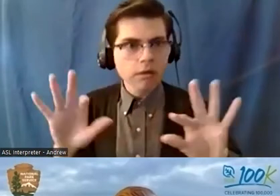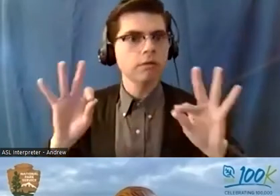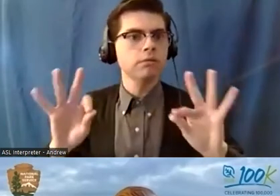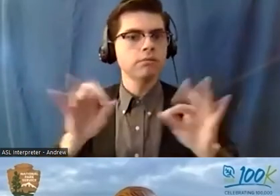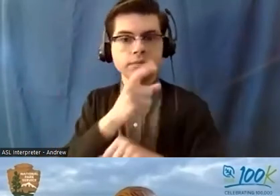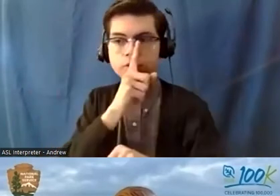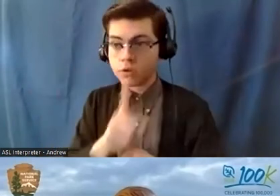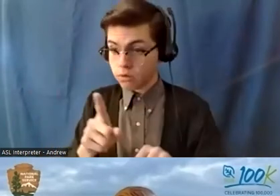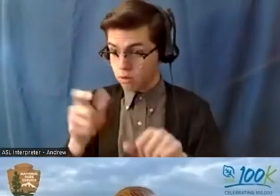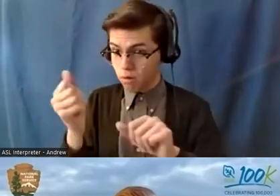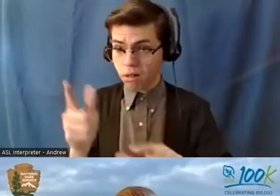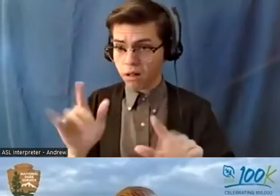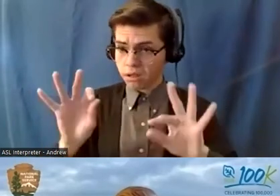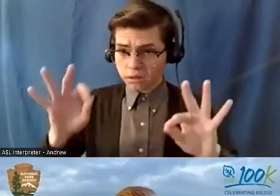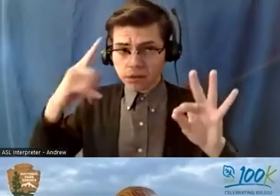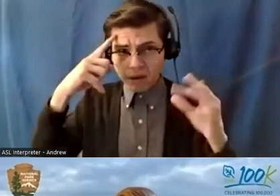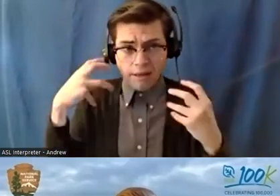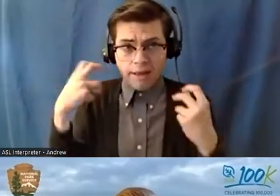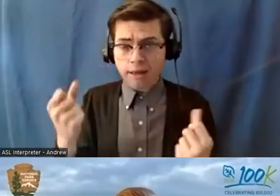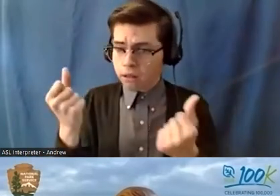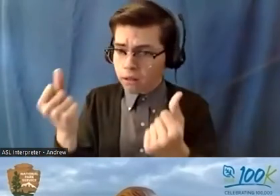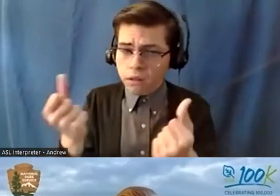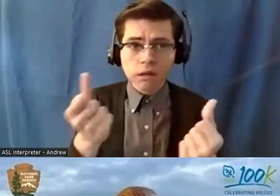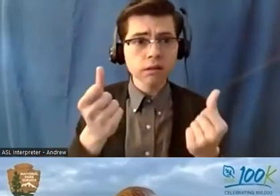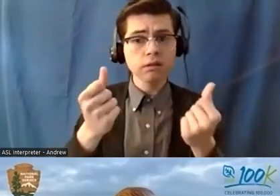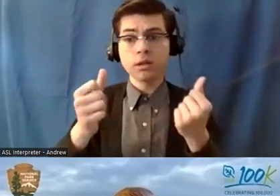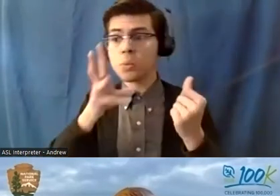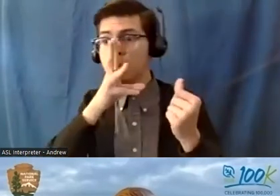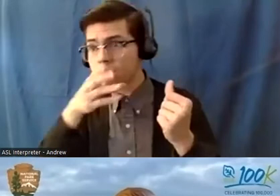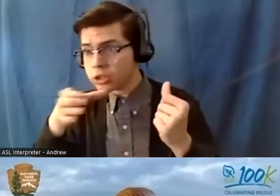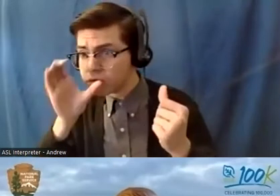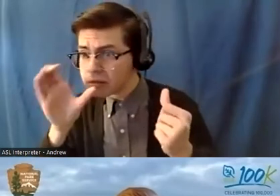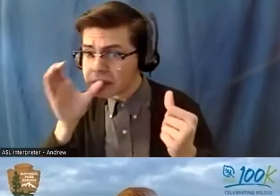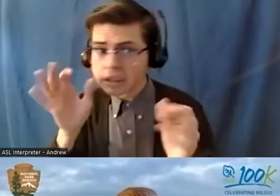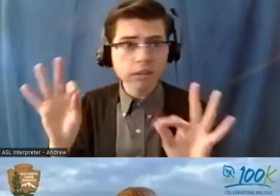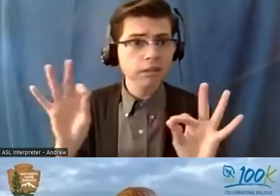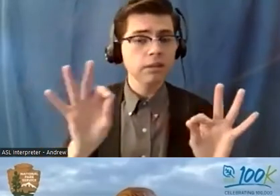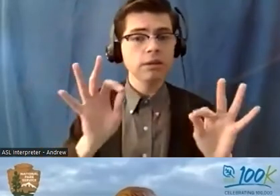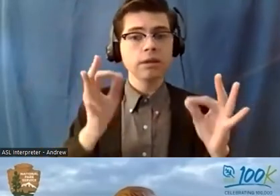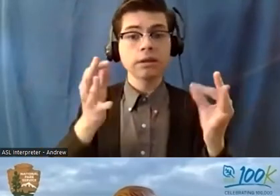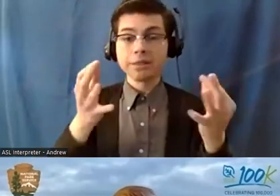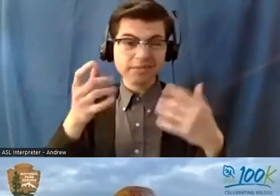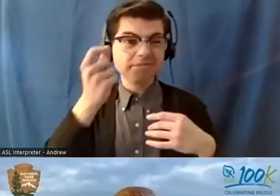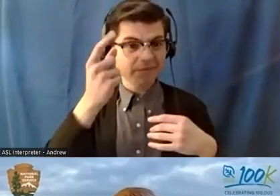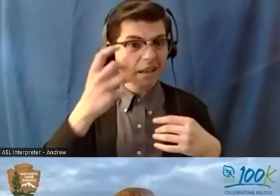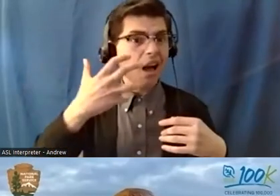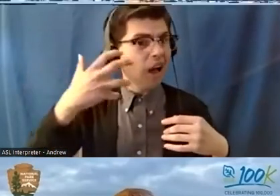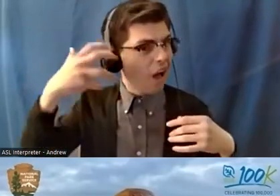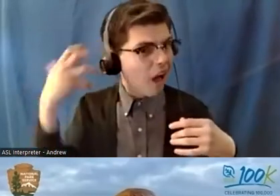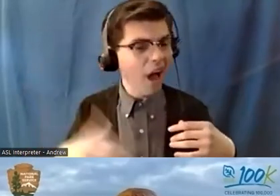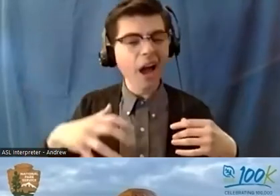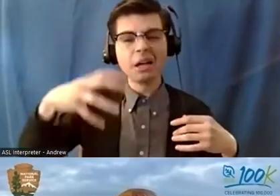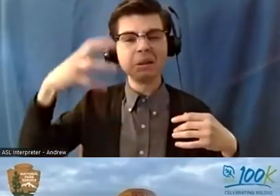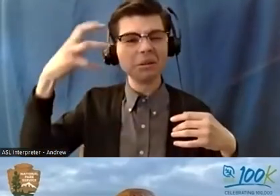sane um and ensuring that they were hydrated also as well um it was hot and the fire was coming in you